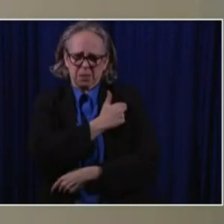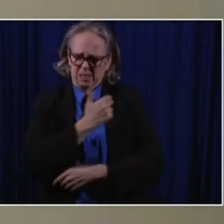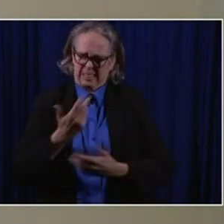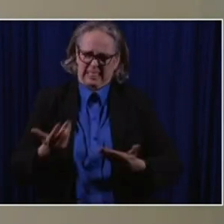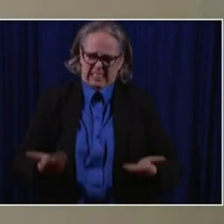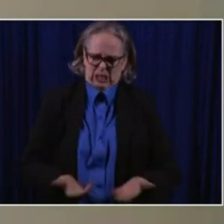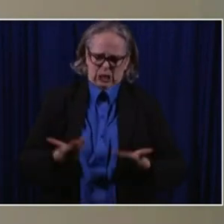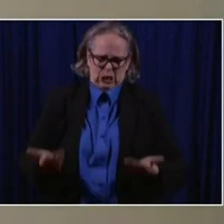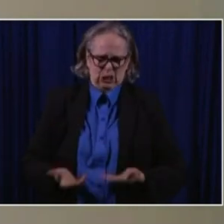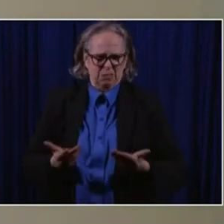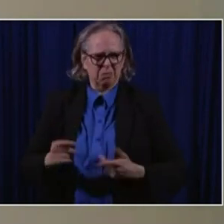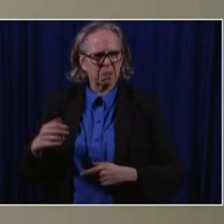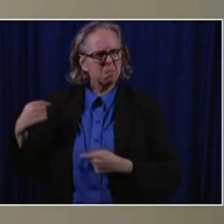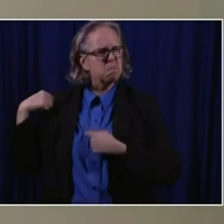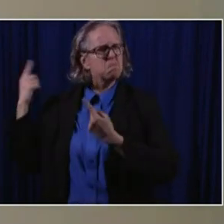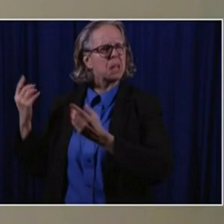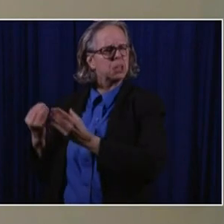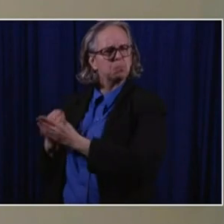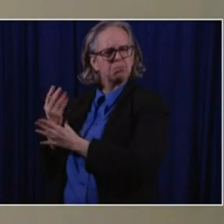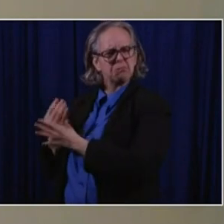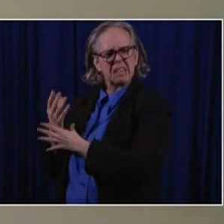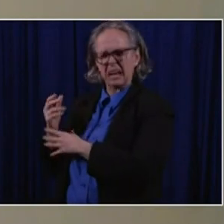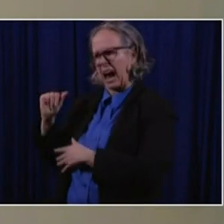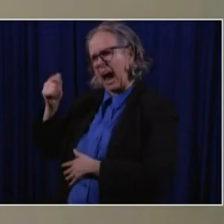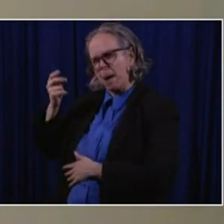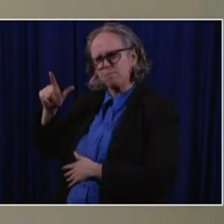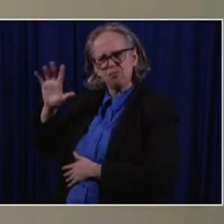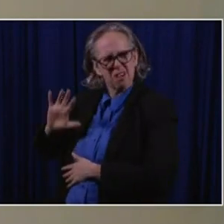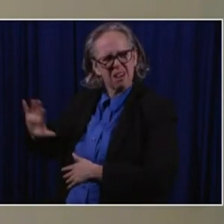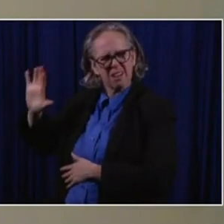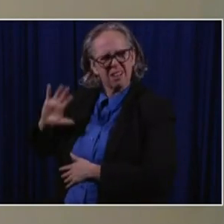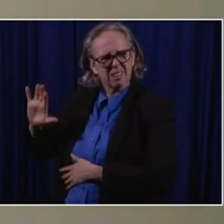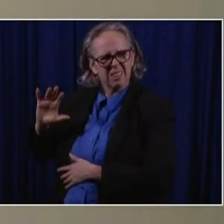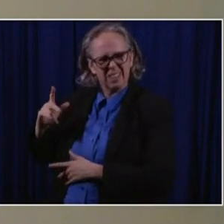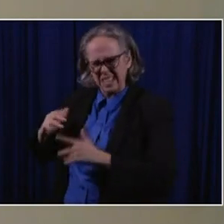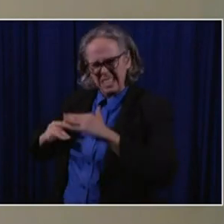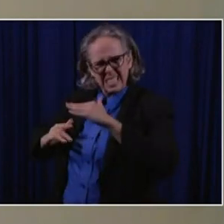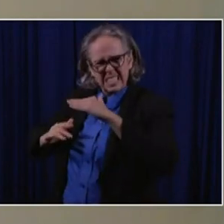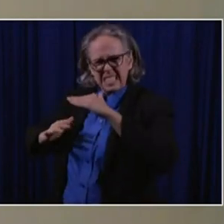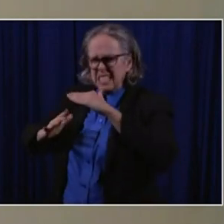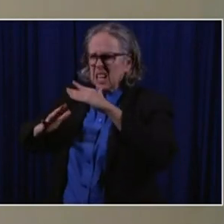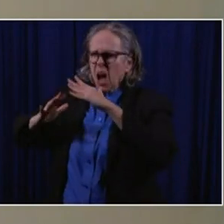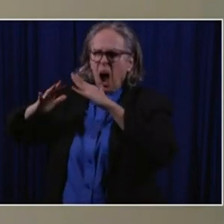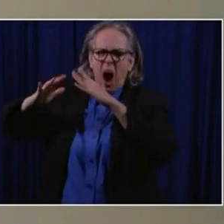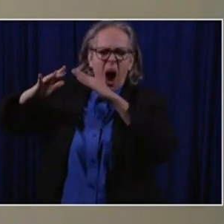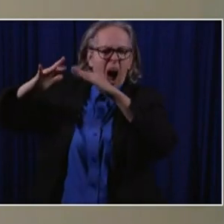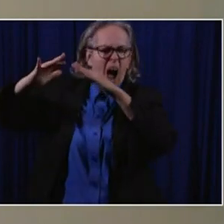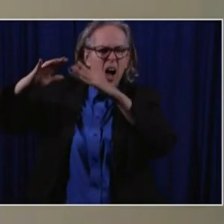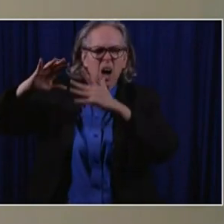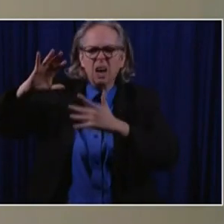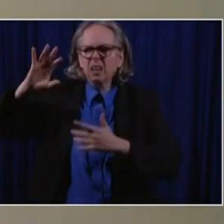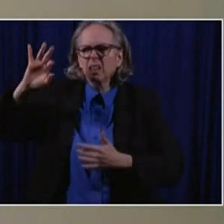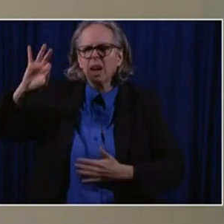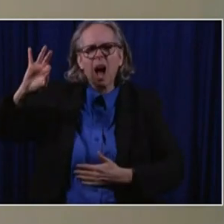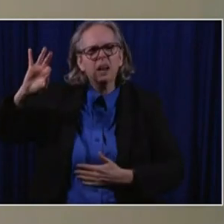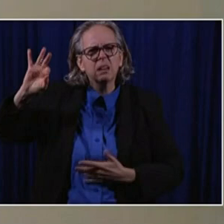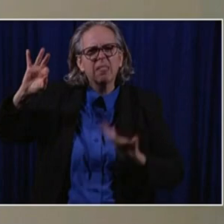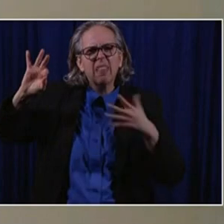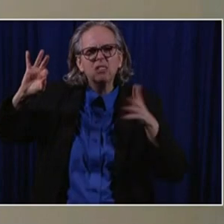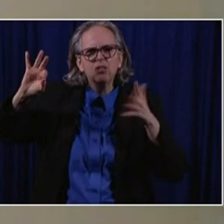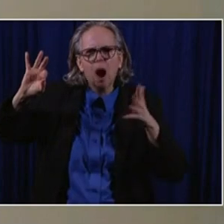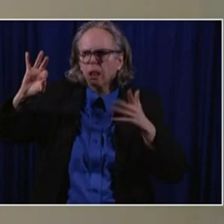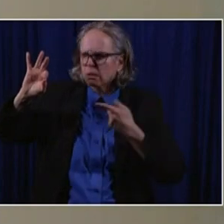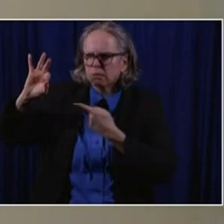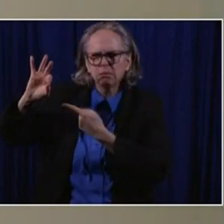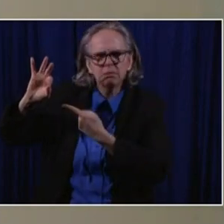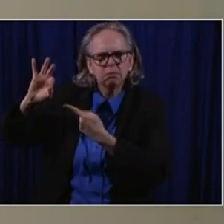original surge in April, our peak number of hospitalized patients was nine. So this went through the